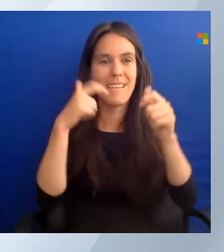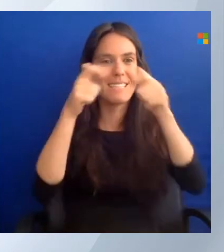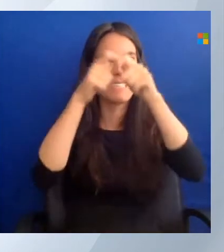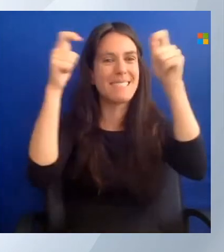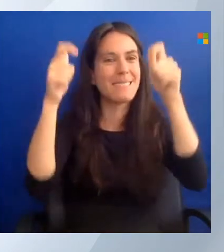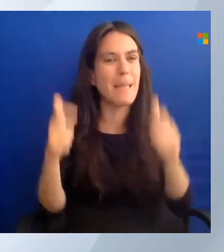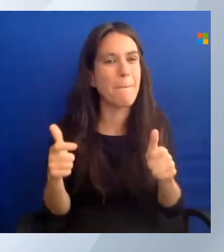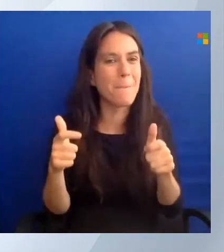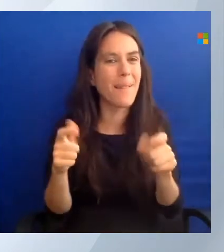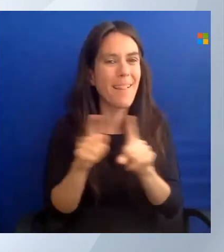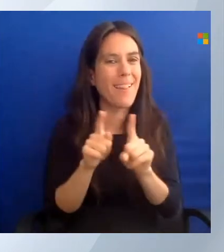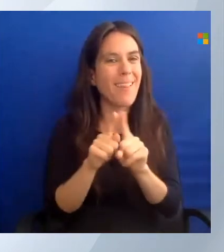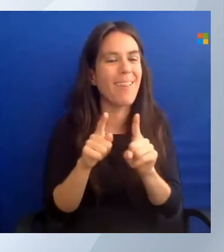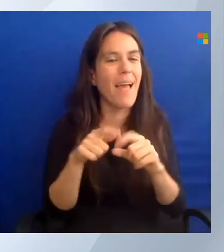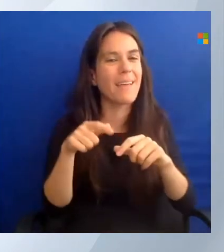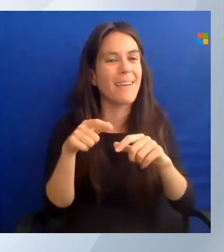GitHub.